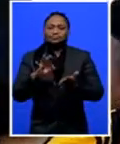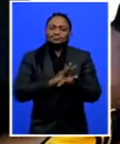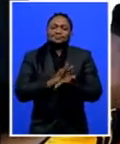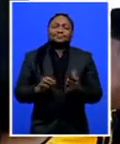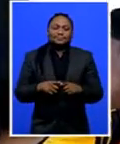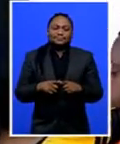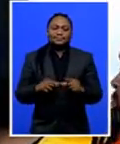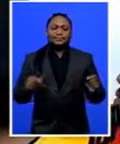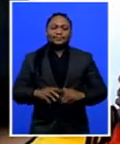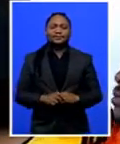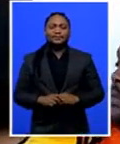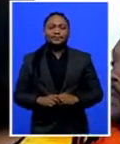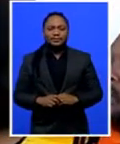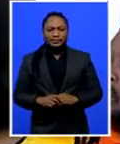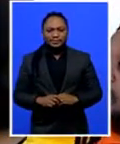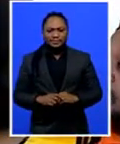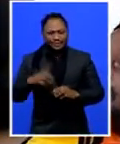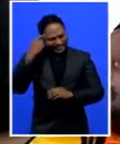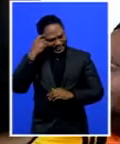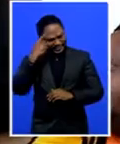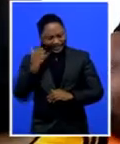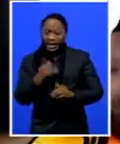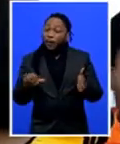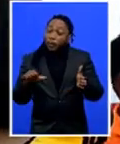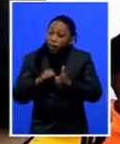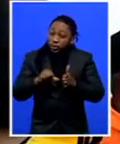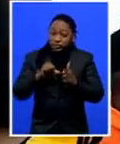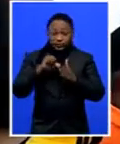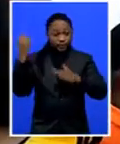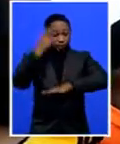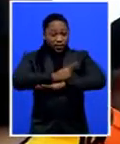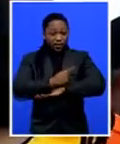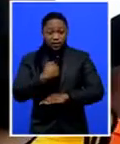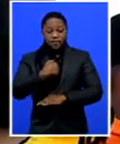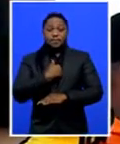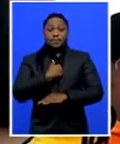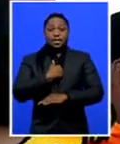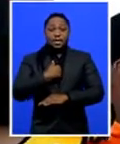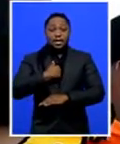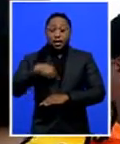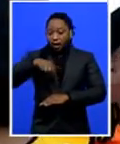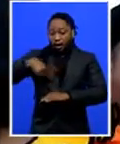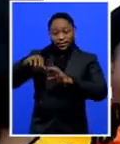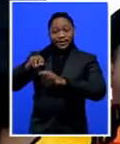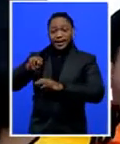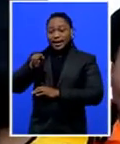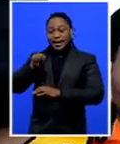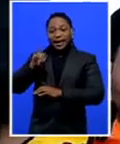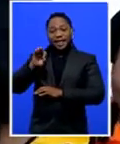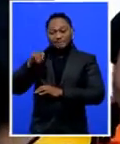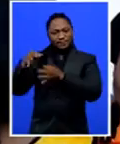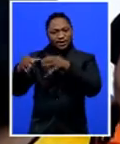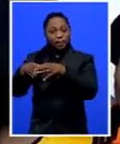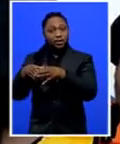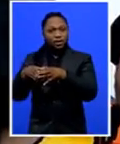vote. And I think this is a very important day for me and for our party and for all South Africans,